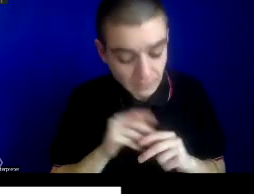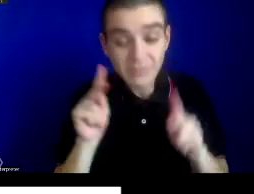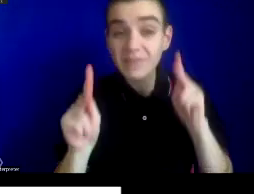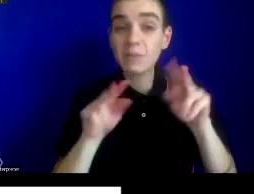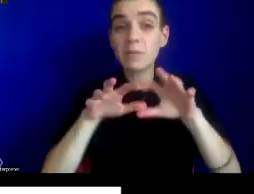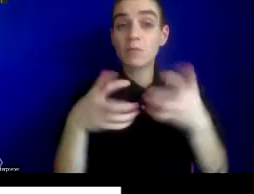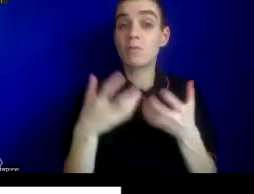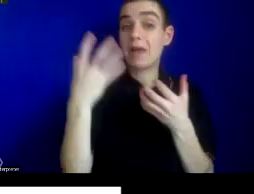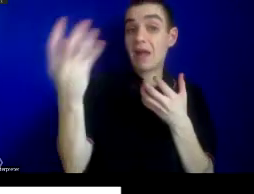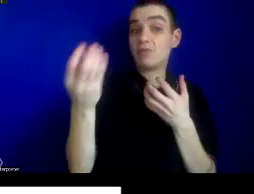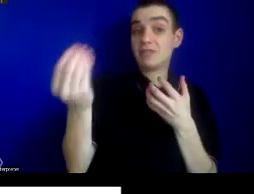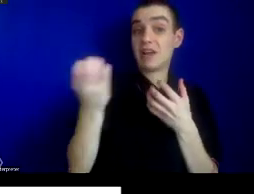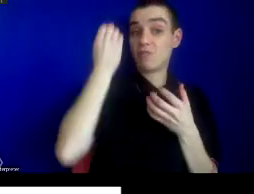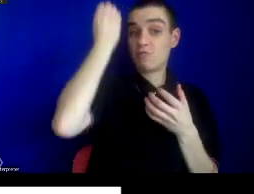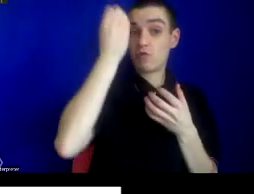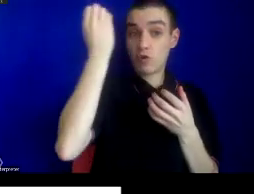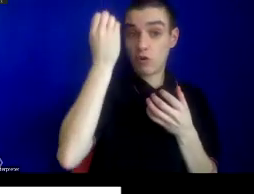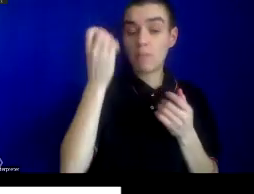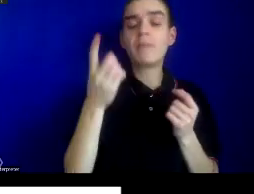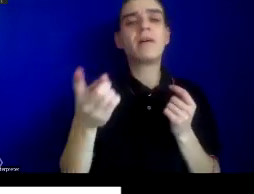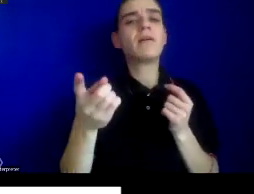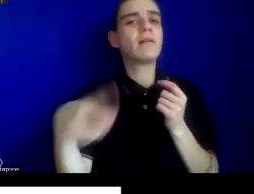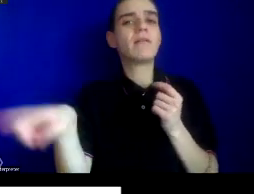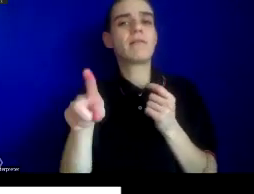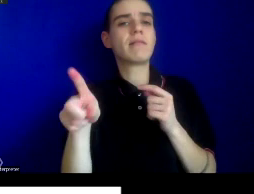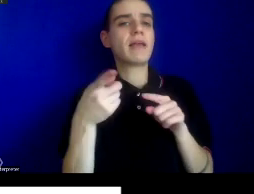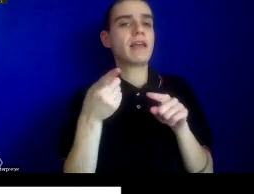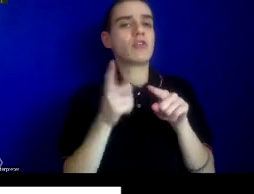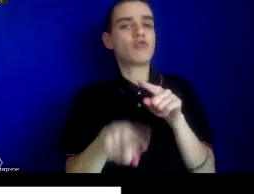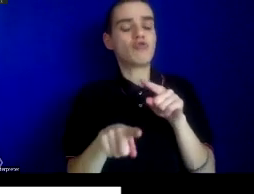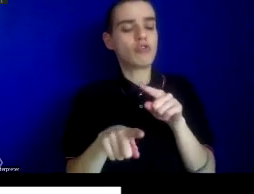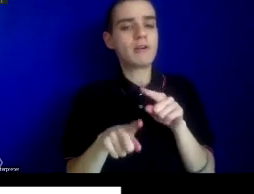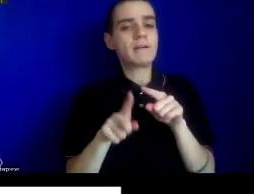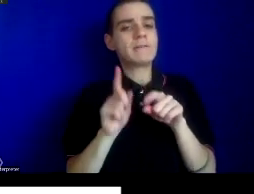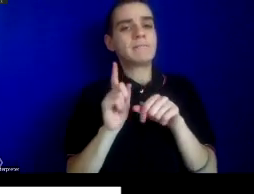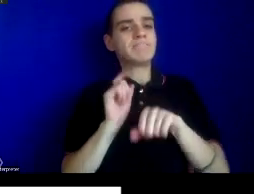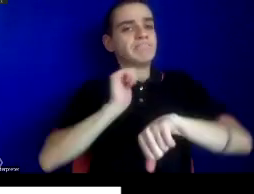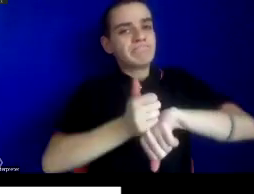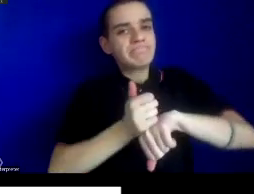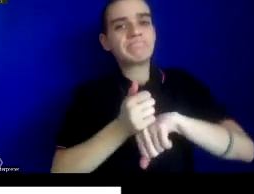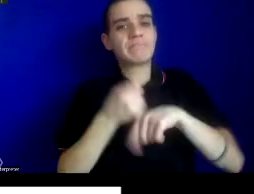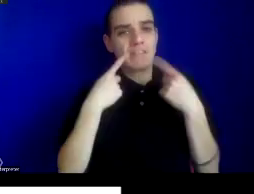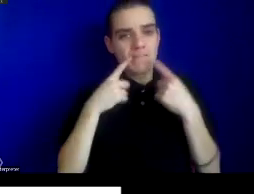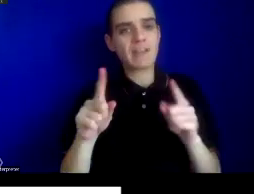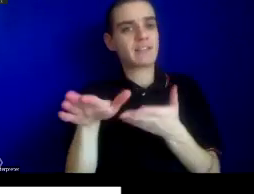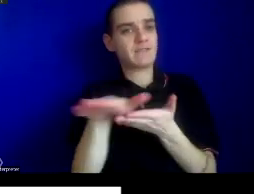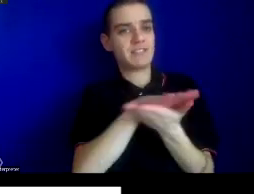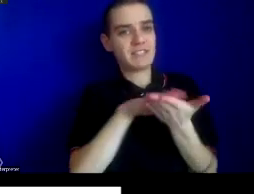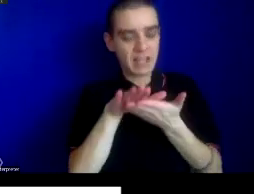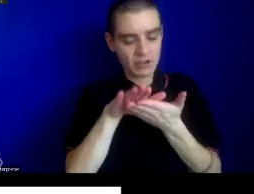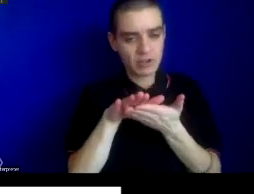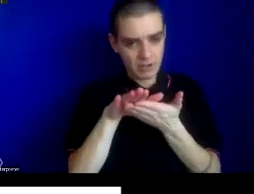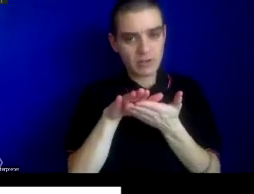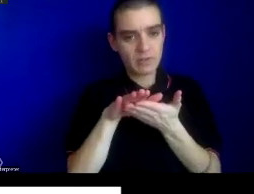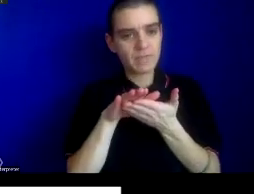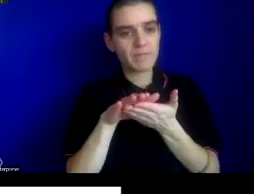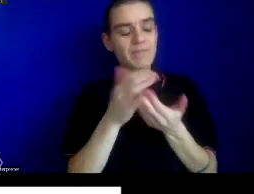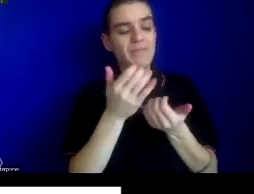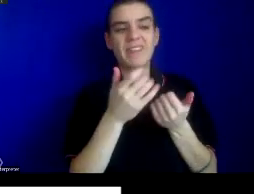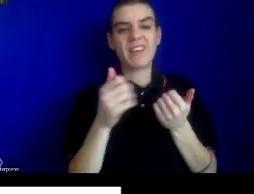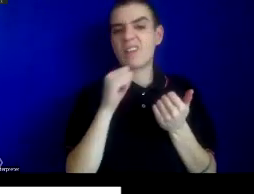Europe's borders were rendered incapable of hygiene and effective sanitary controls within the International Sanitary Conference discussions,